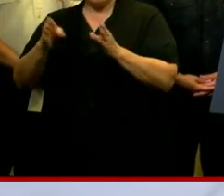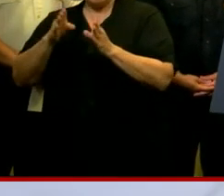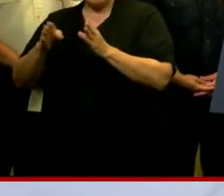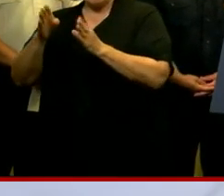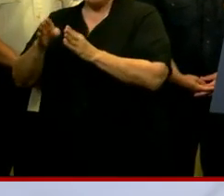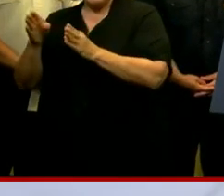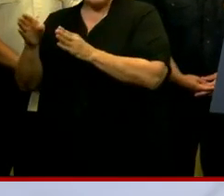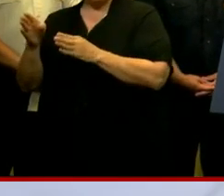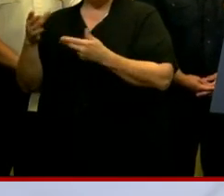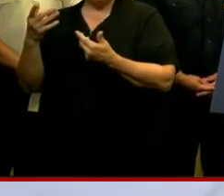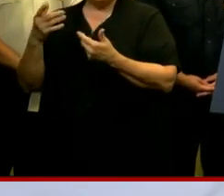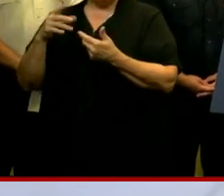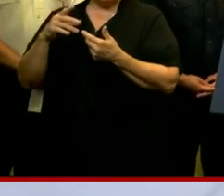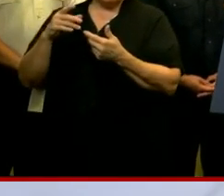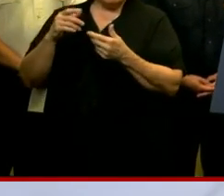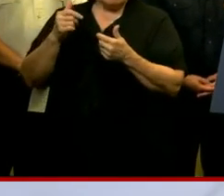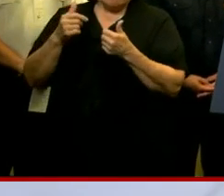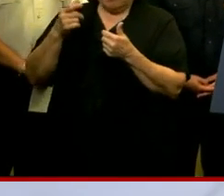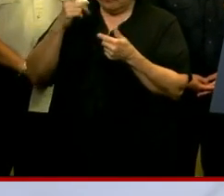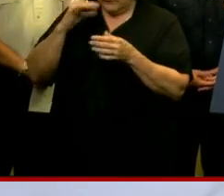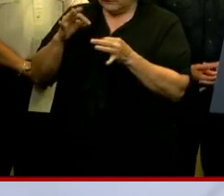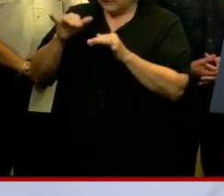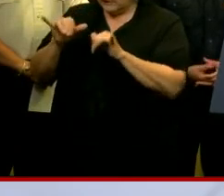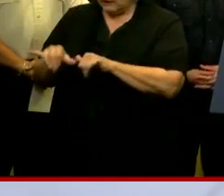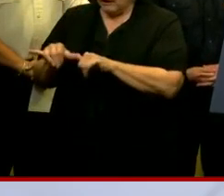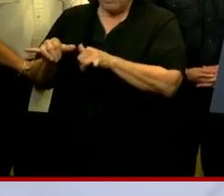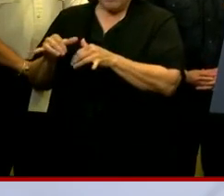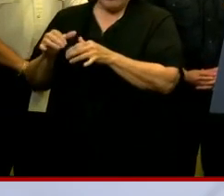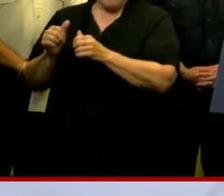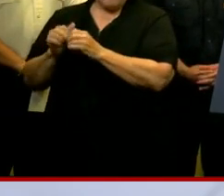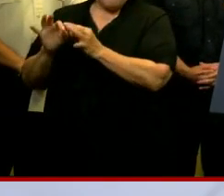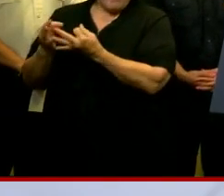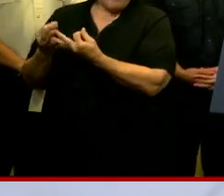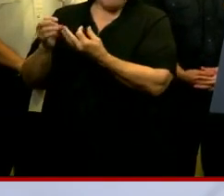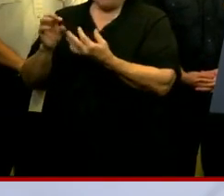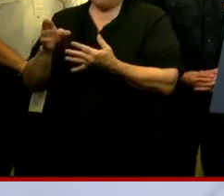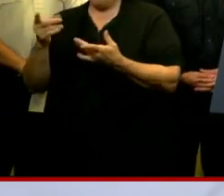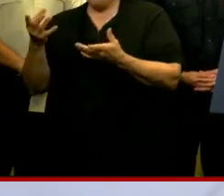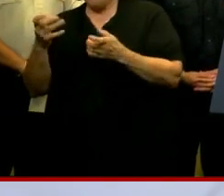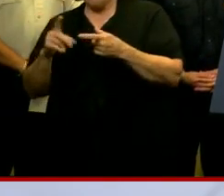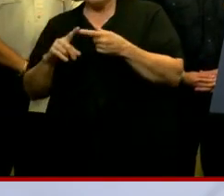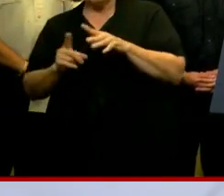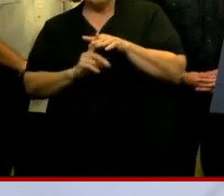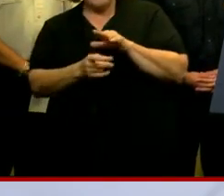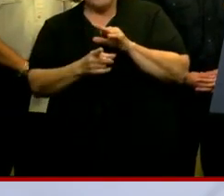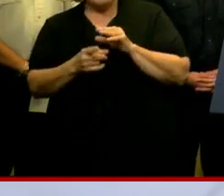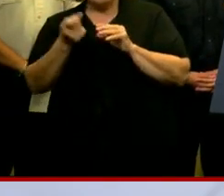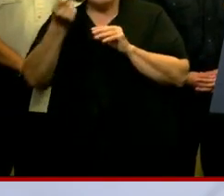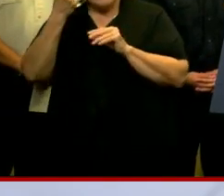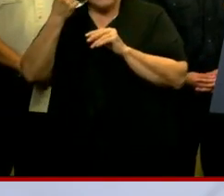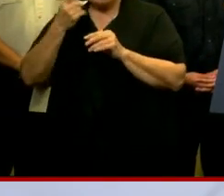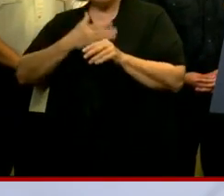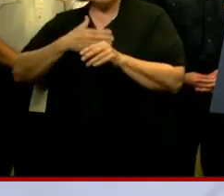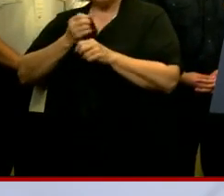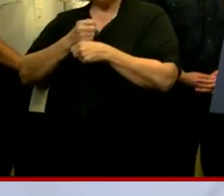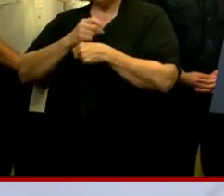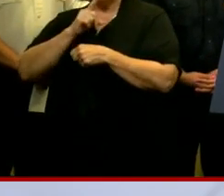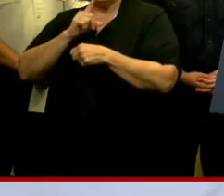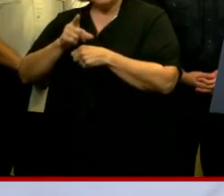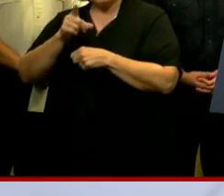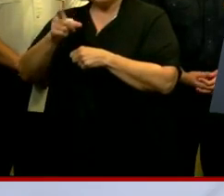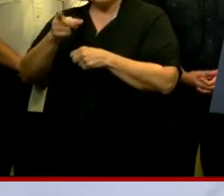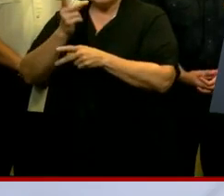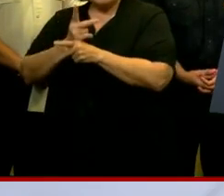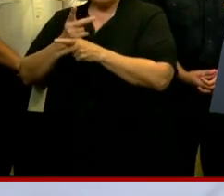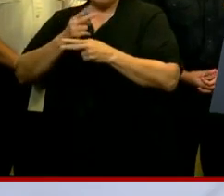whether that is to stay with family and loved ones, whether that is to go elsewhere, please make sure you are making plans